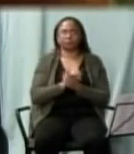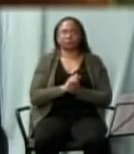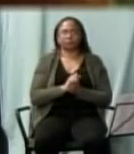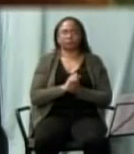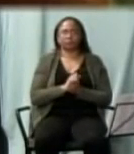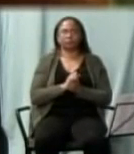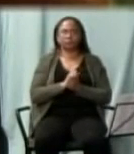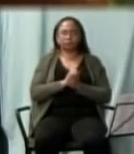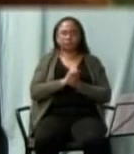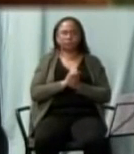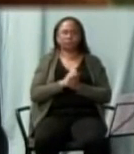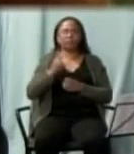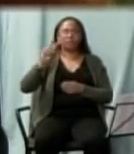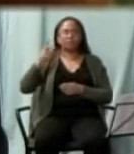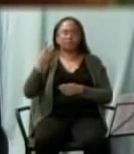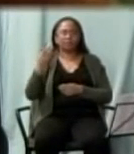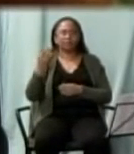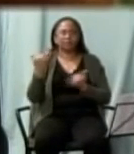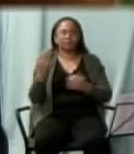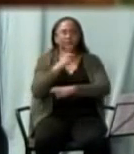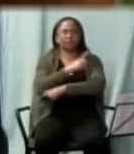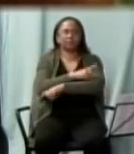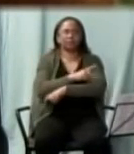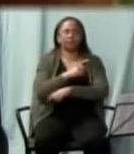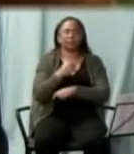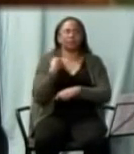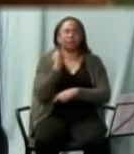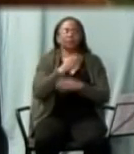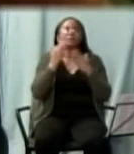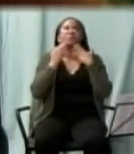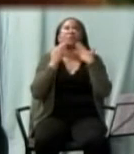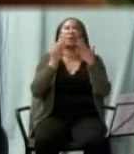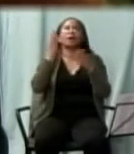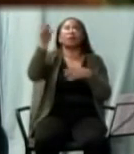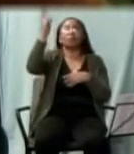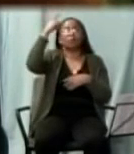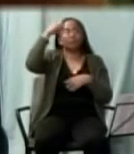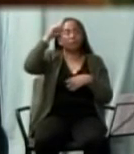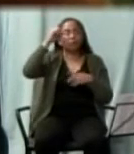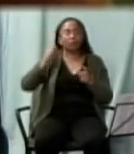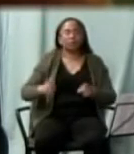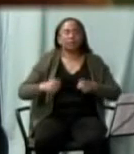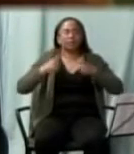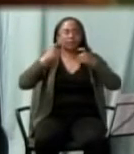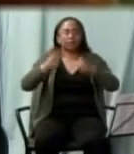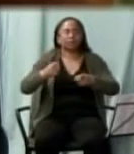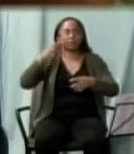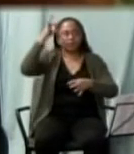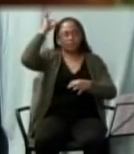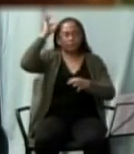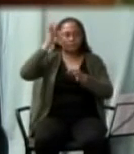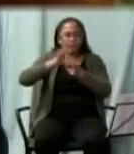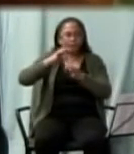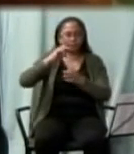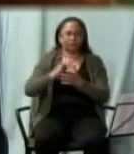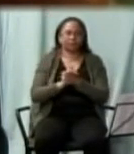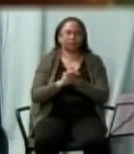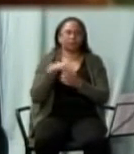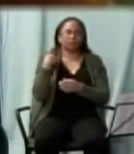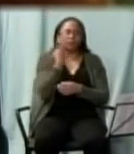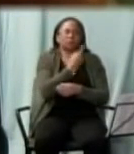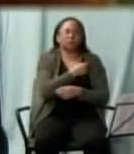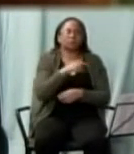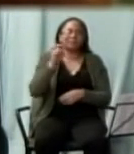and secondly today we thank God for the gift of faith because we